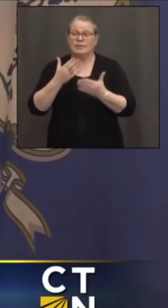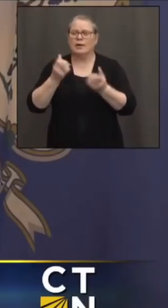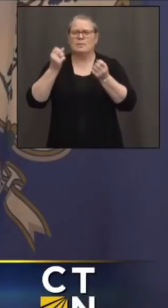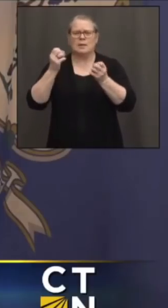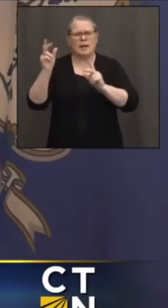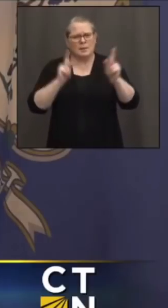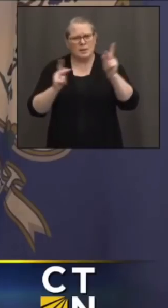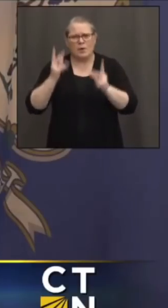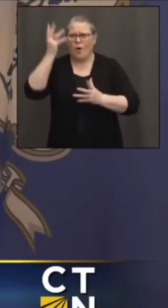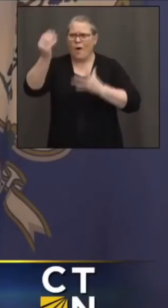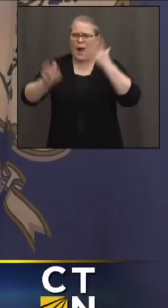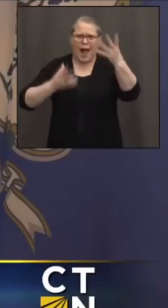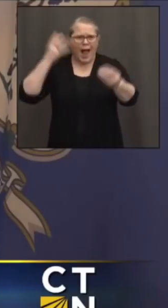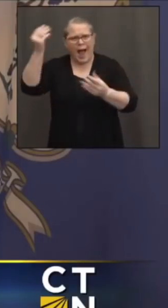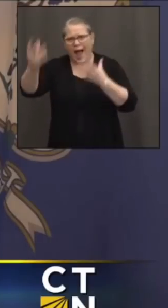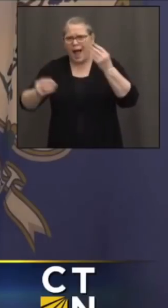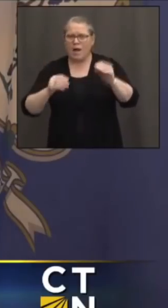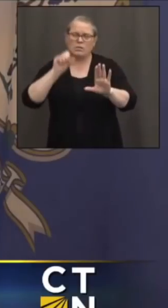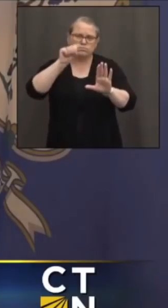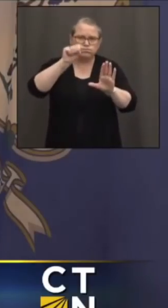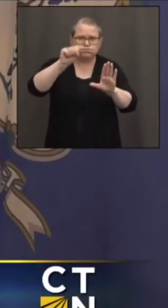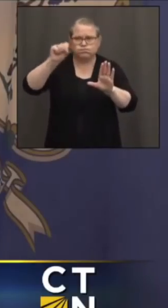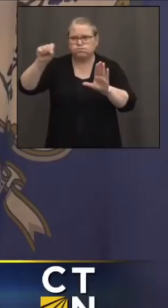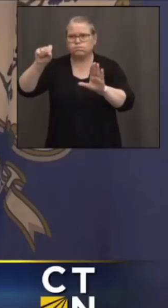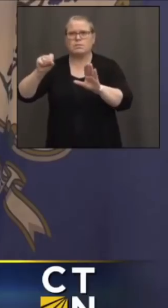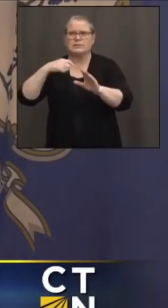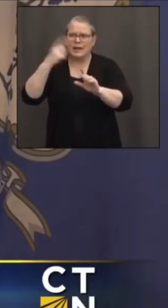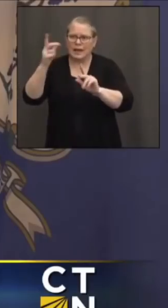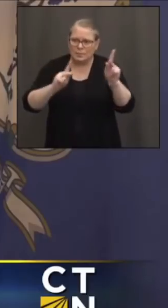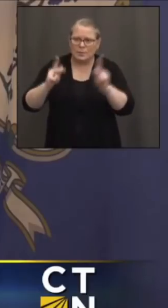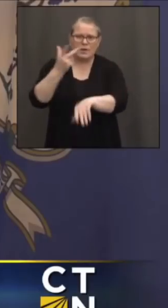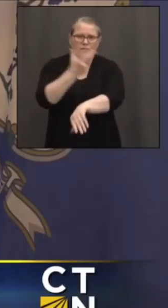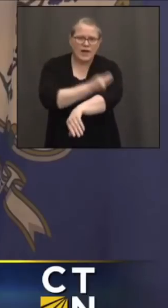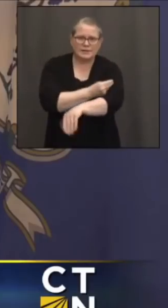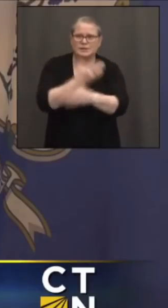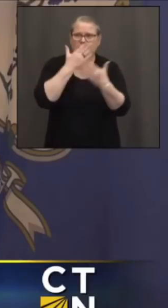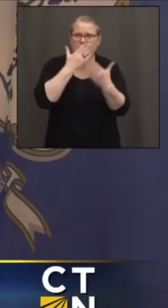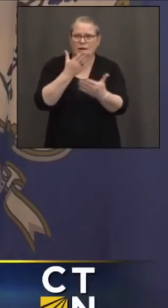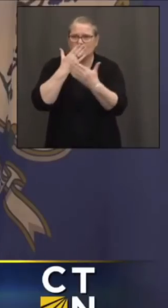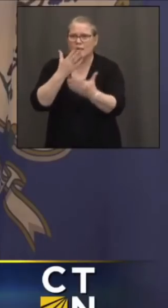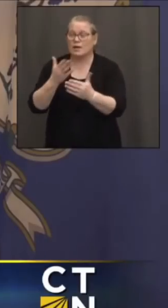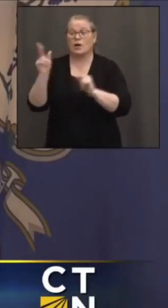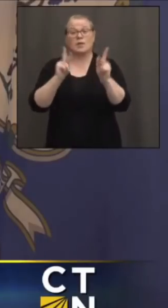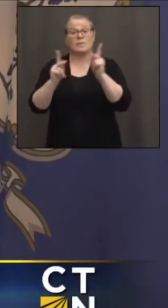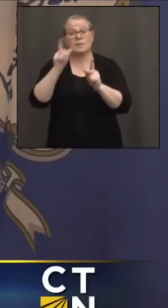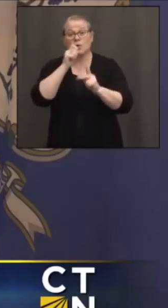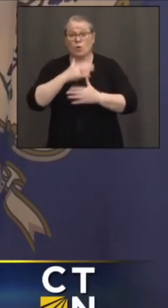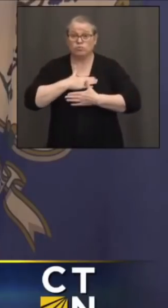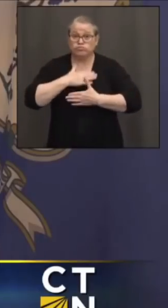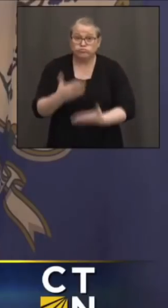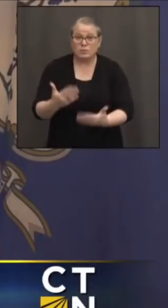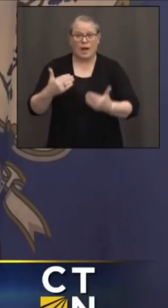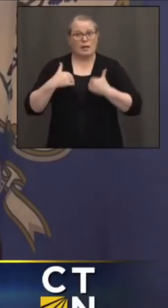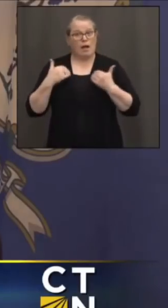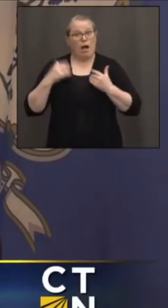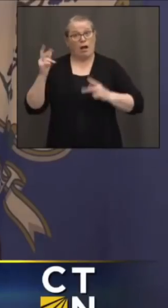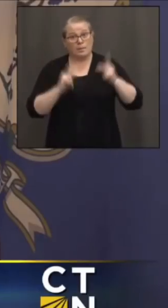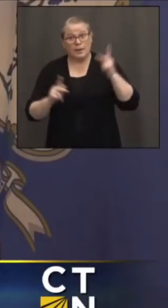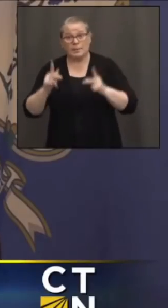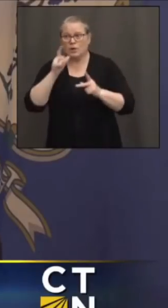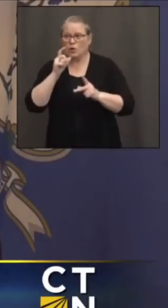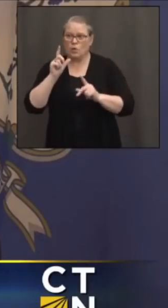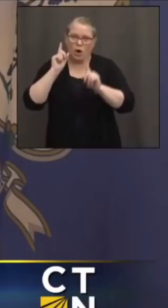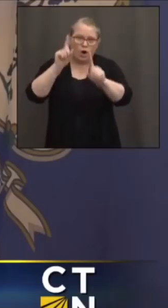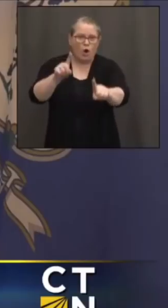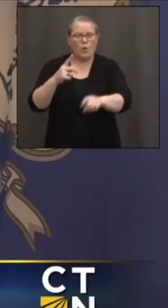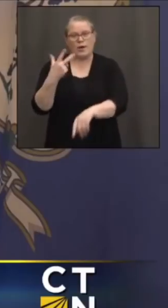on doors, telling people how important it is that you get vaccinated. appreciate the number of people, especially young people who are out there getting